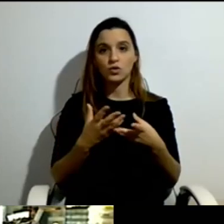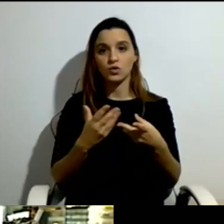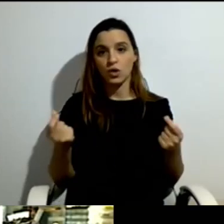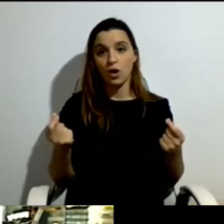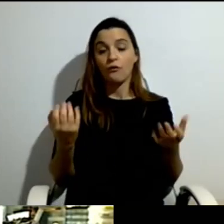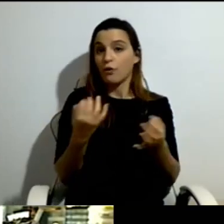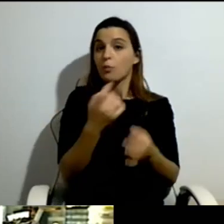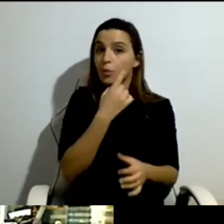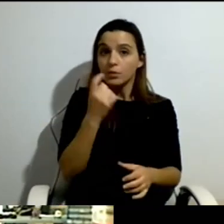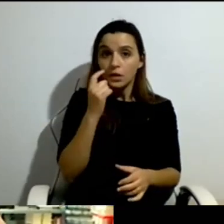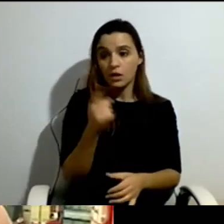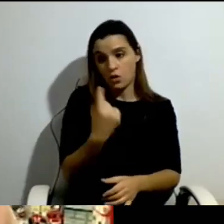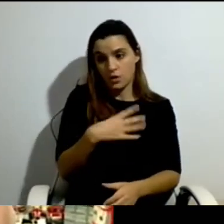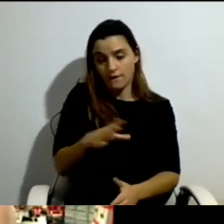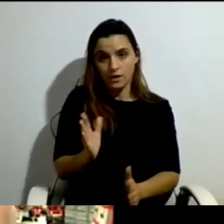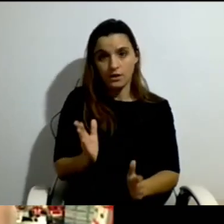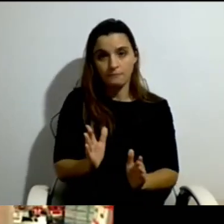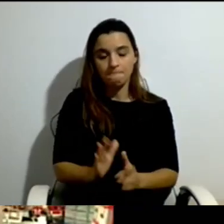So this was very effective.